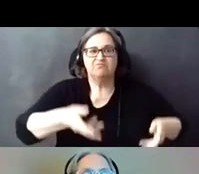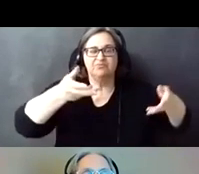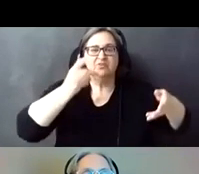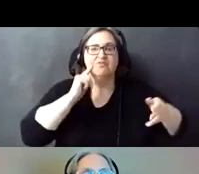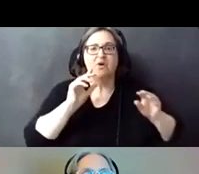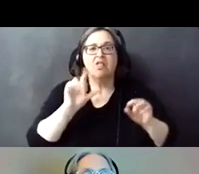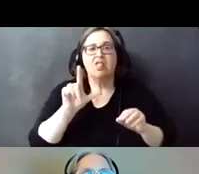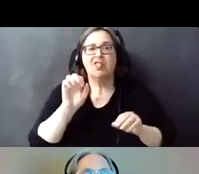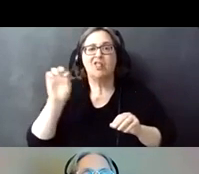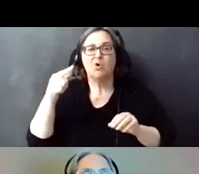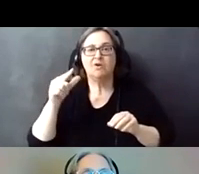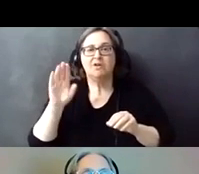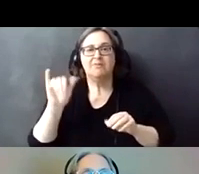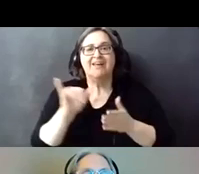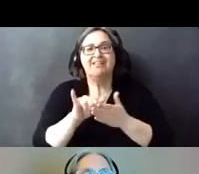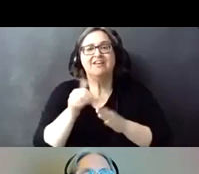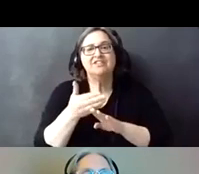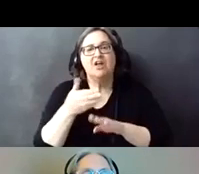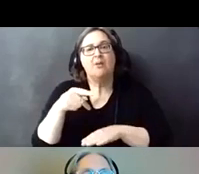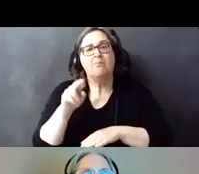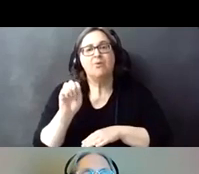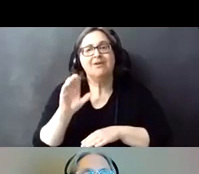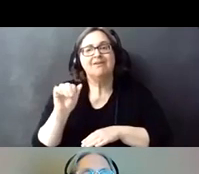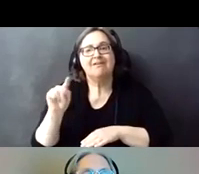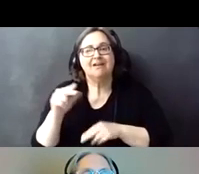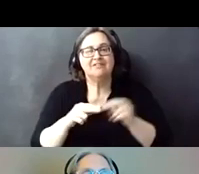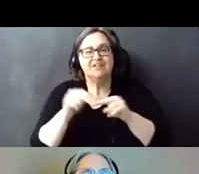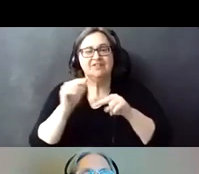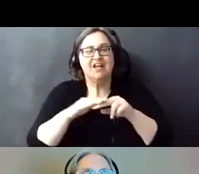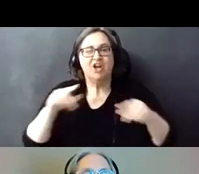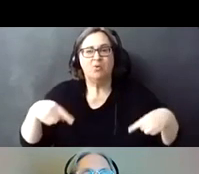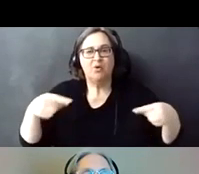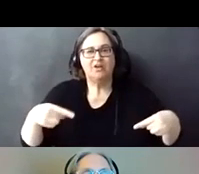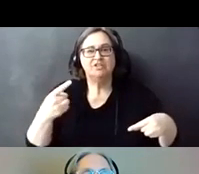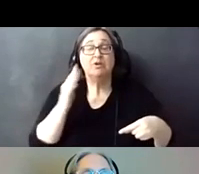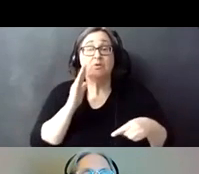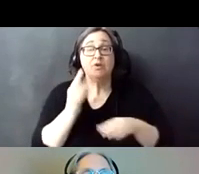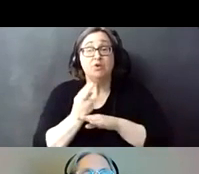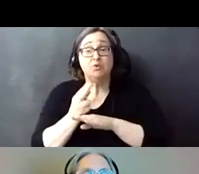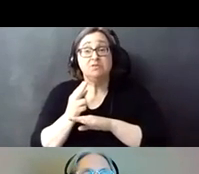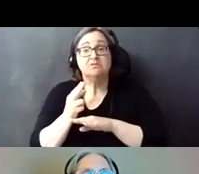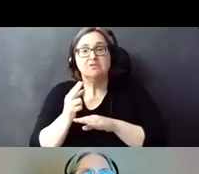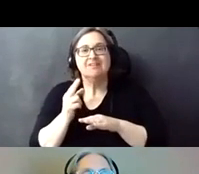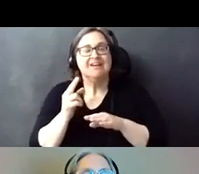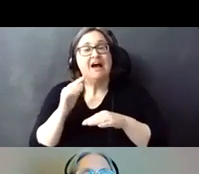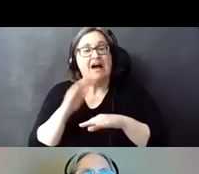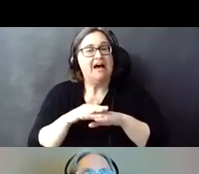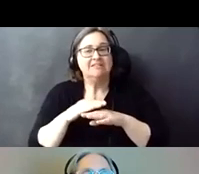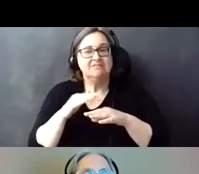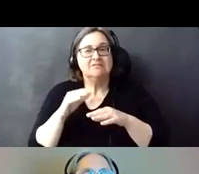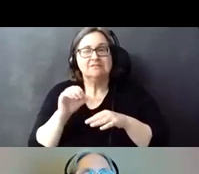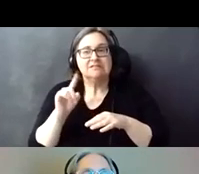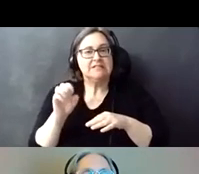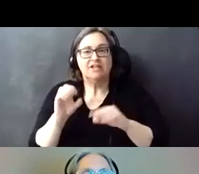this one's at the precast facility it's on wheels yeah one we'll use on site it will be stationary but